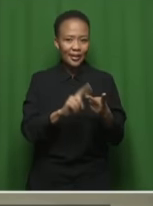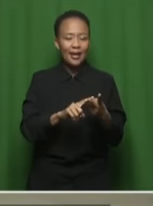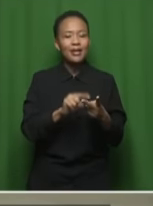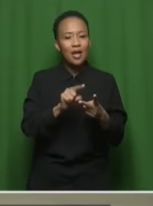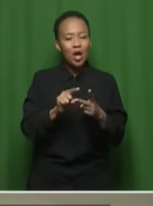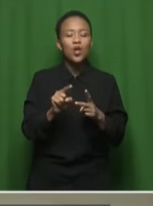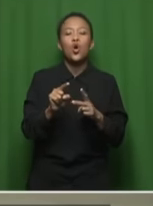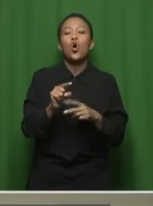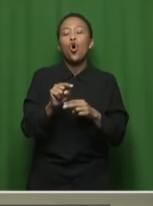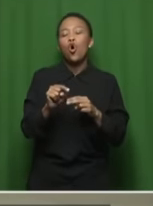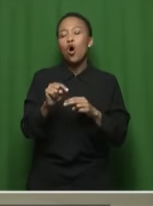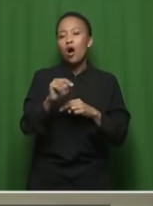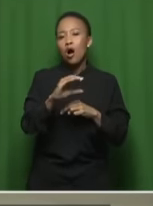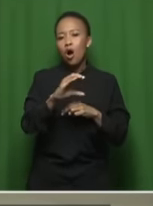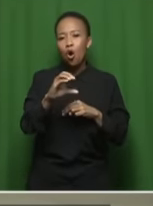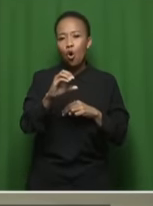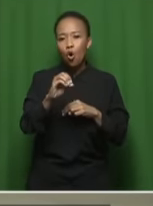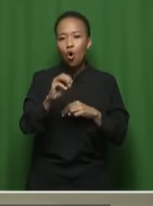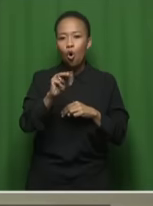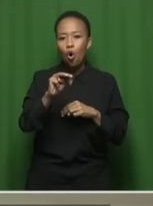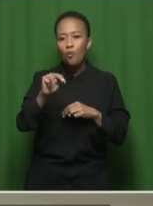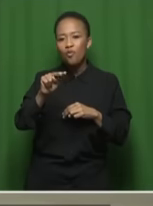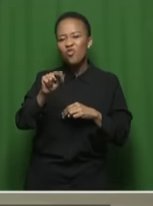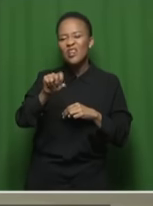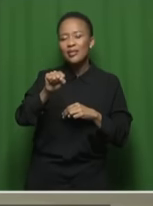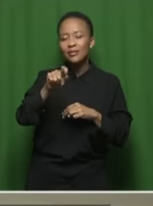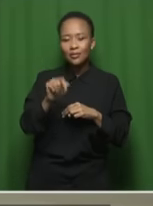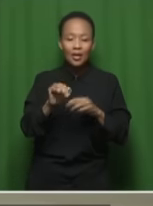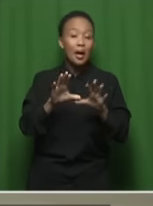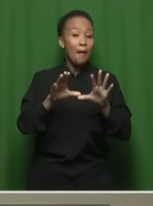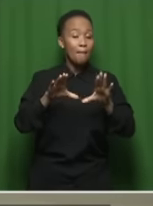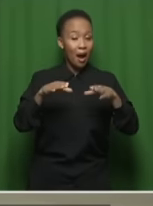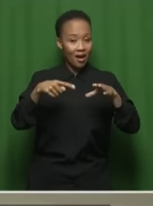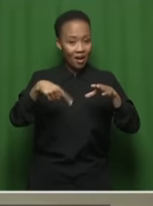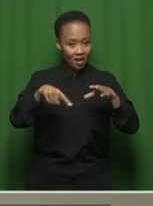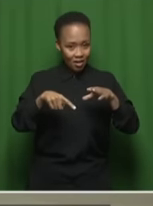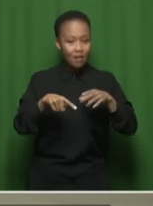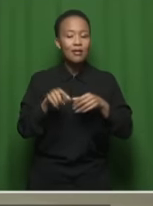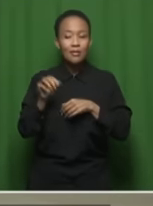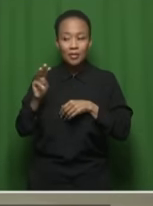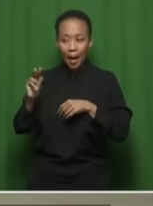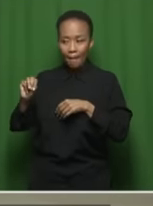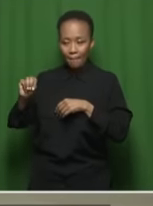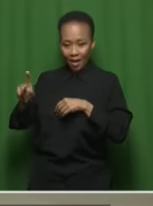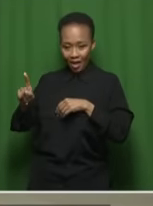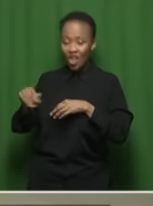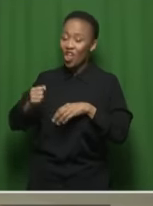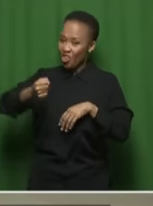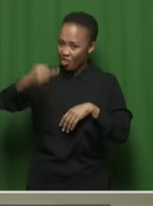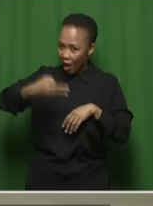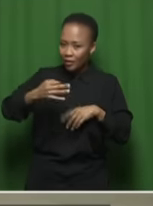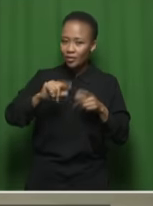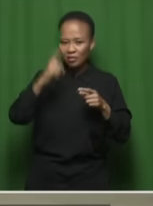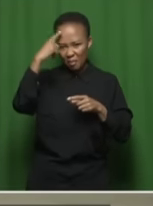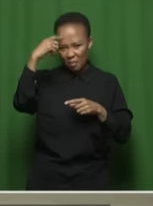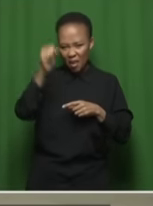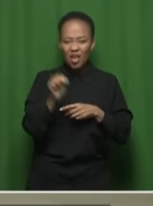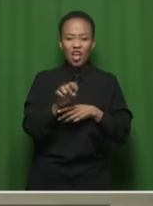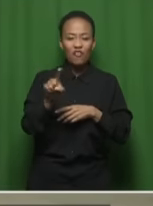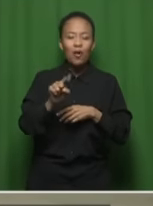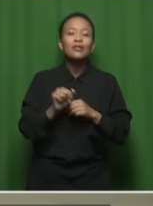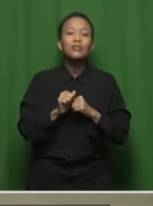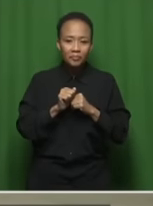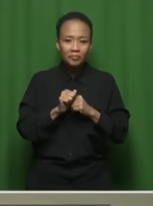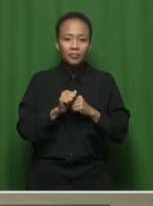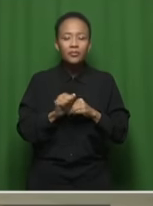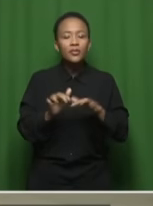in terms of the formation of Umkonto Wessezwe. And that thirdly, we do believe that everybody has